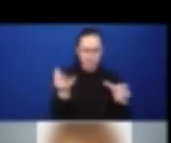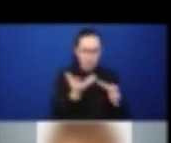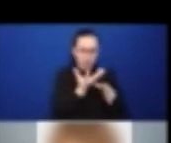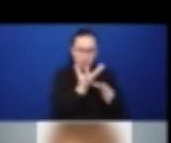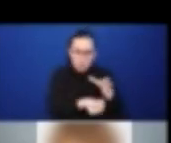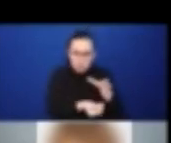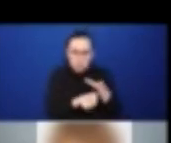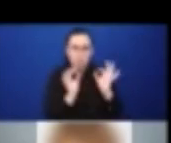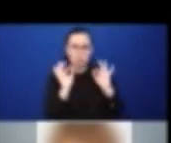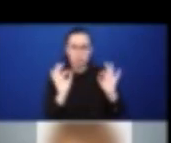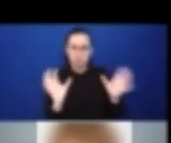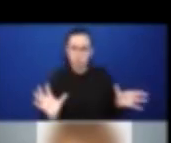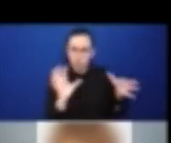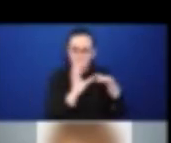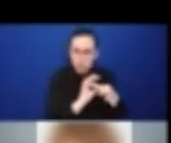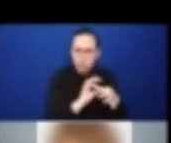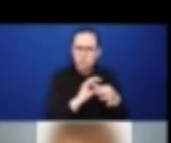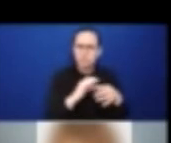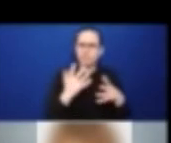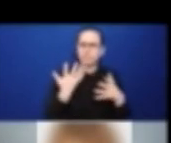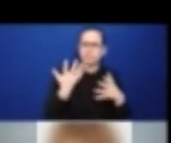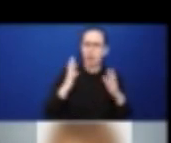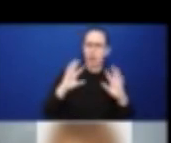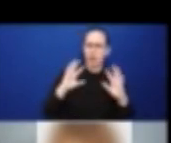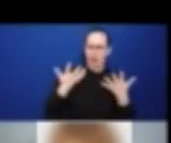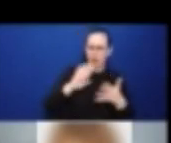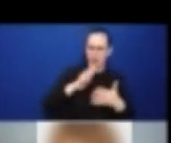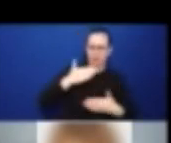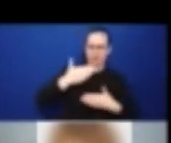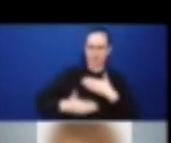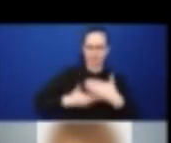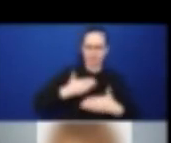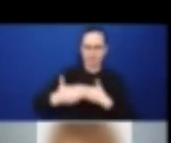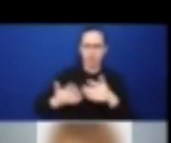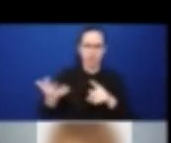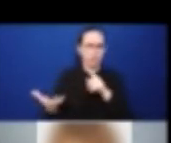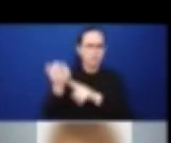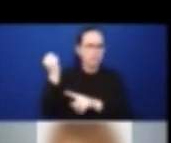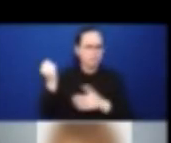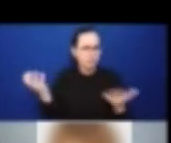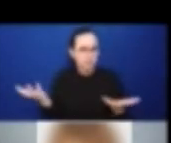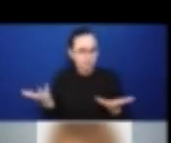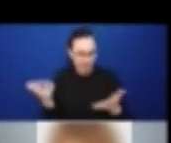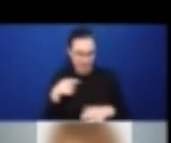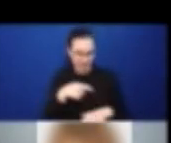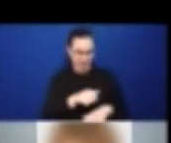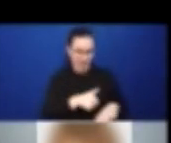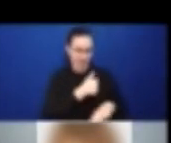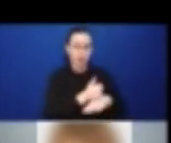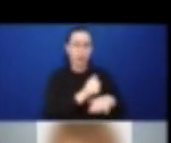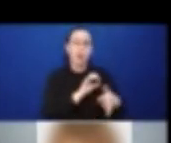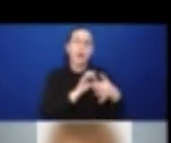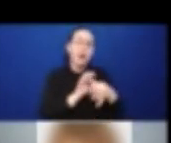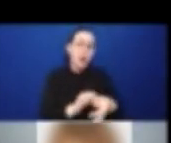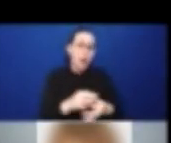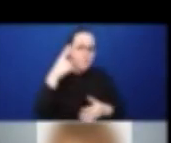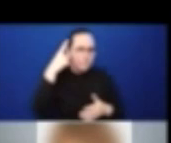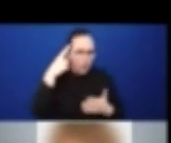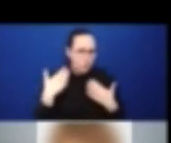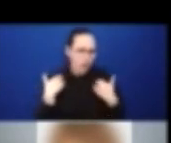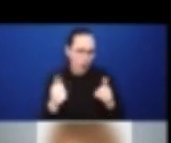And implementation process as applied for mental health policies during COVID in Canada.